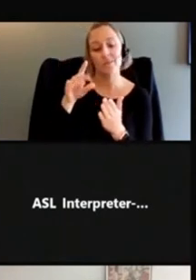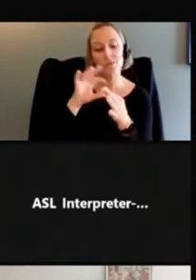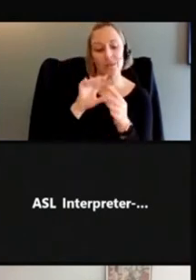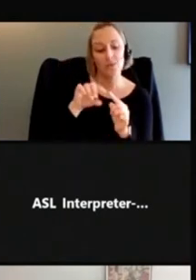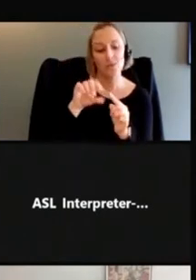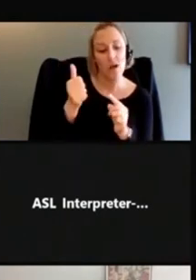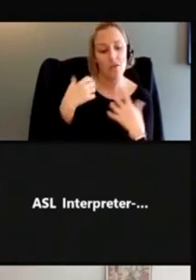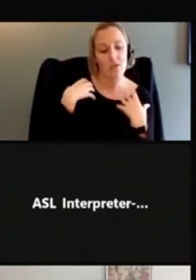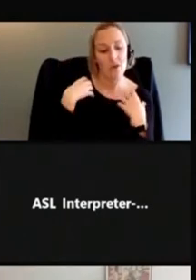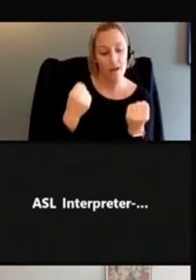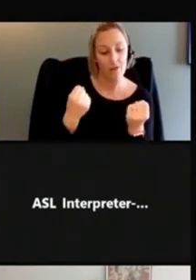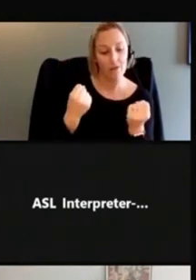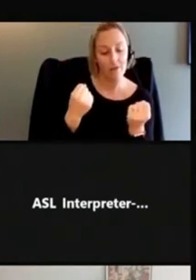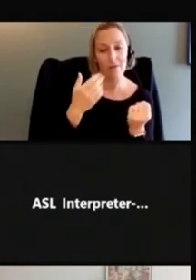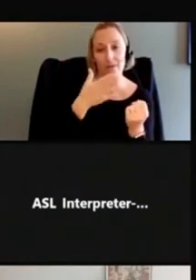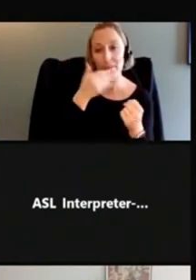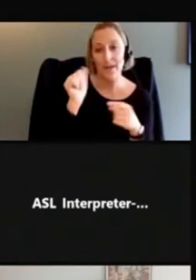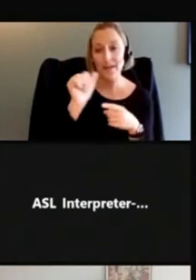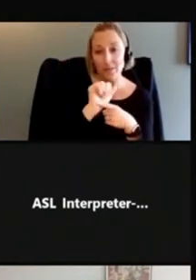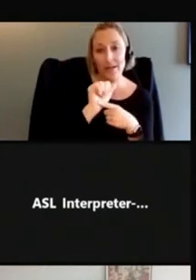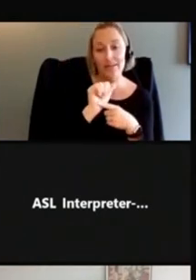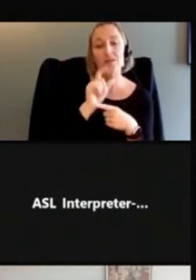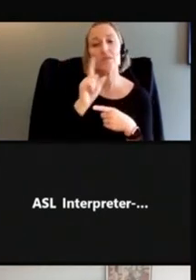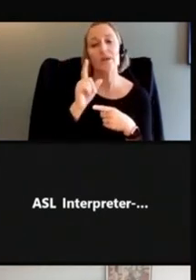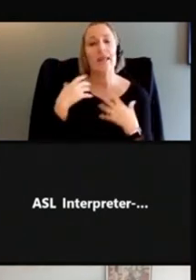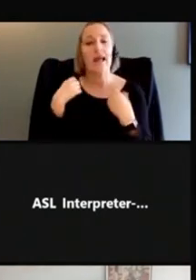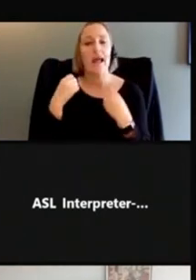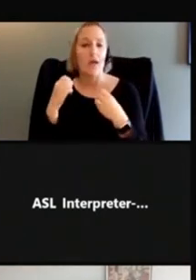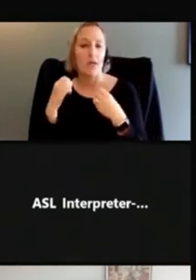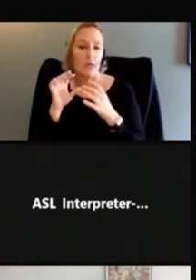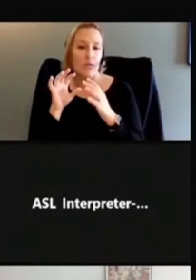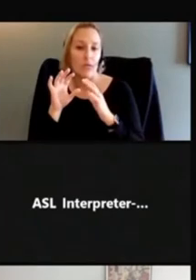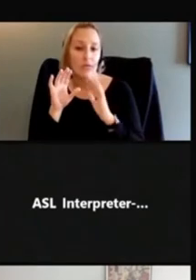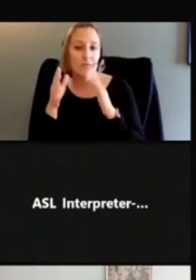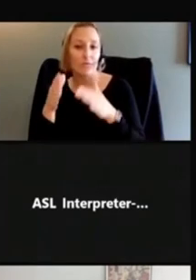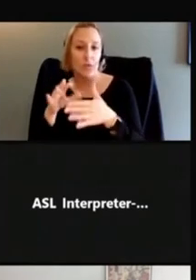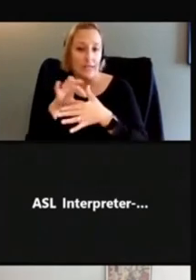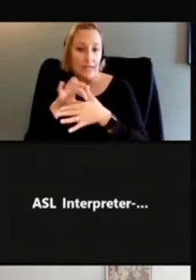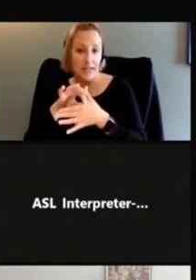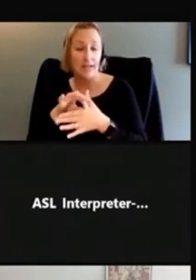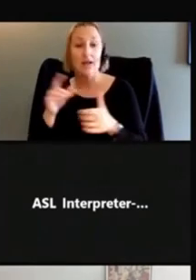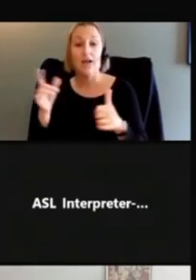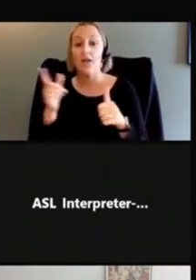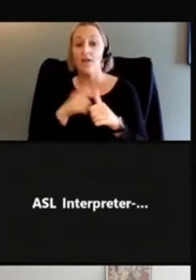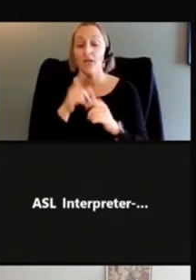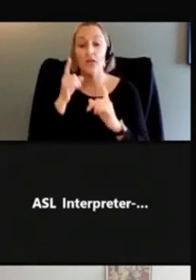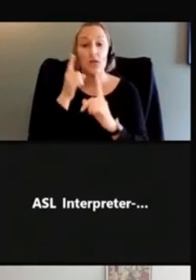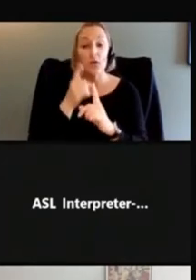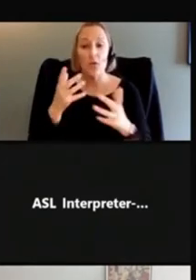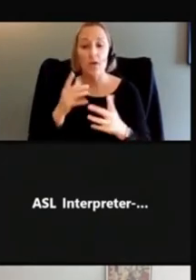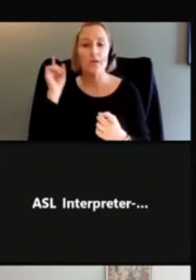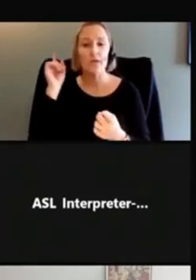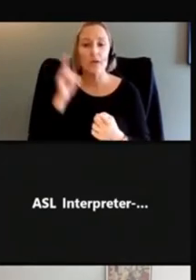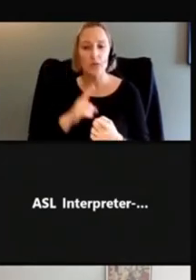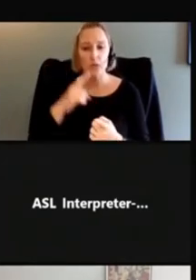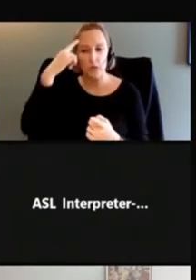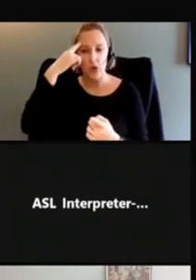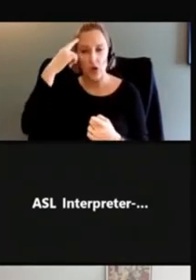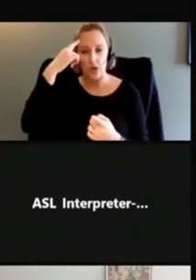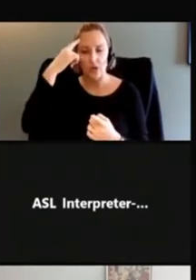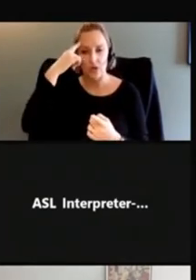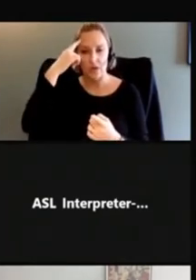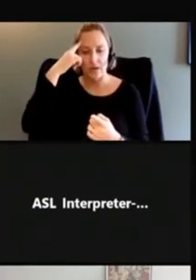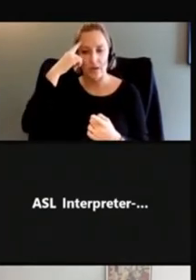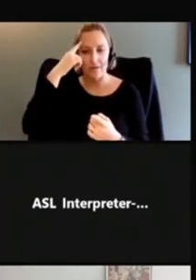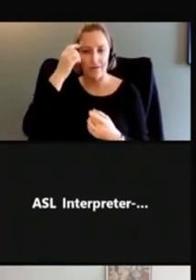health related content. So our first one is to reduce cognitive load, which basically is just how